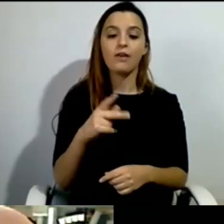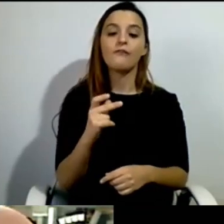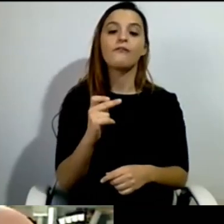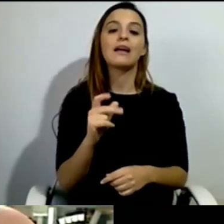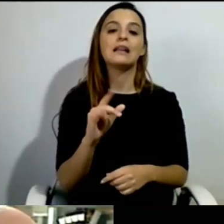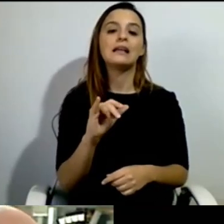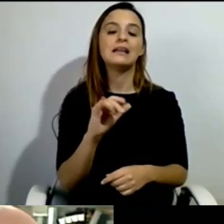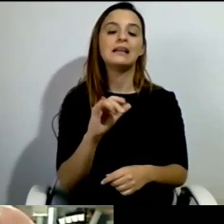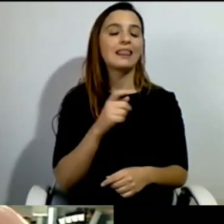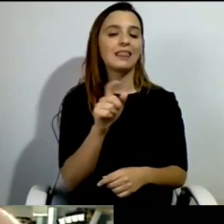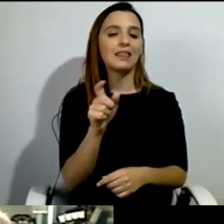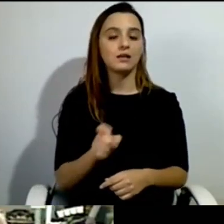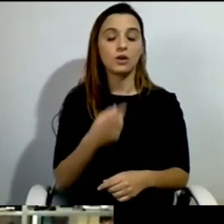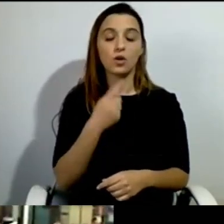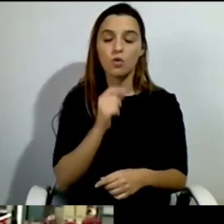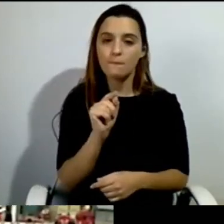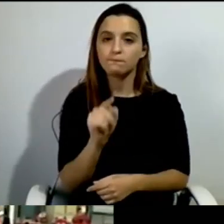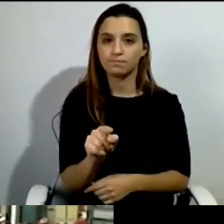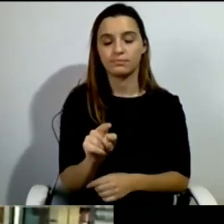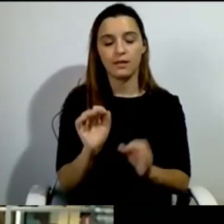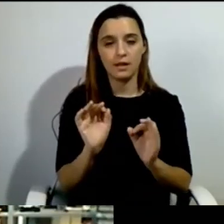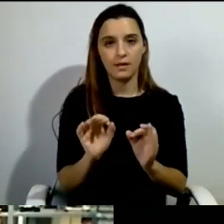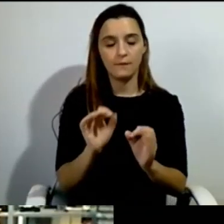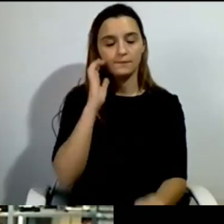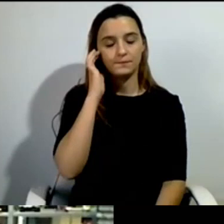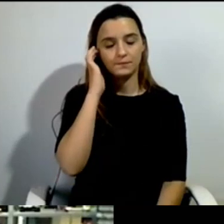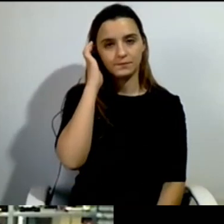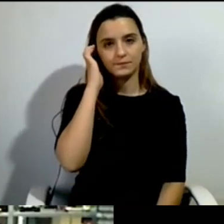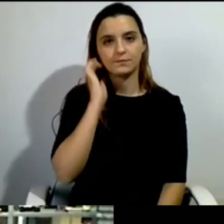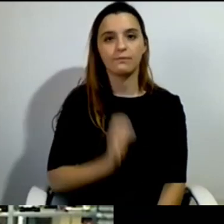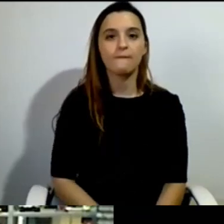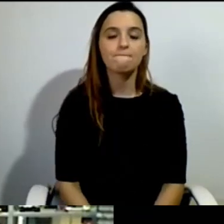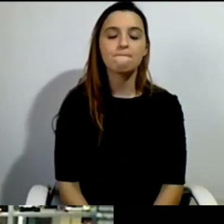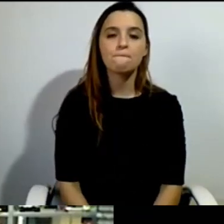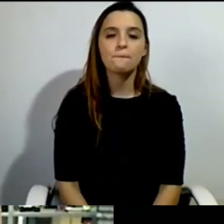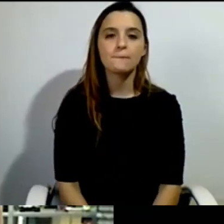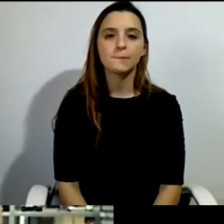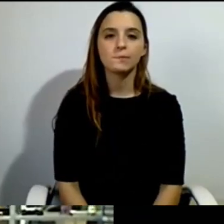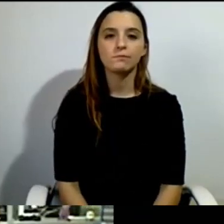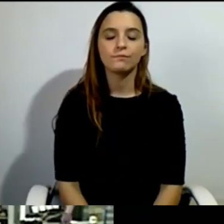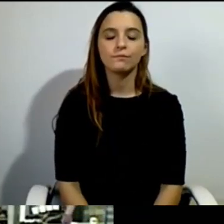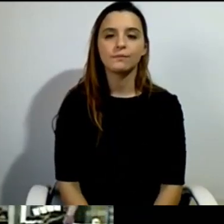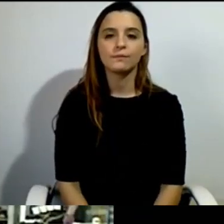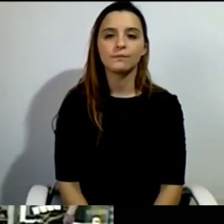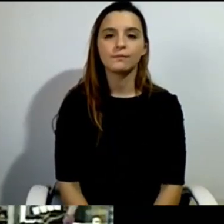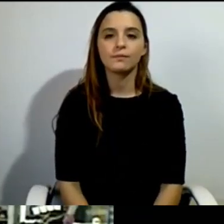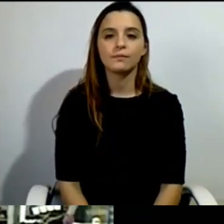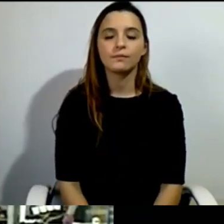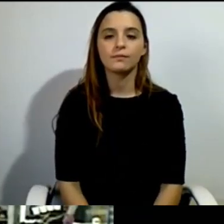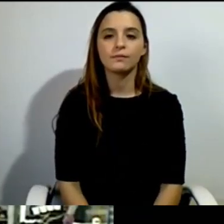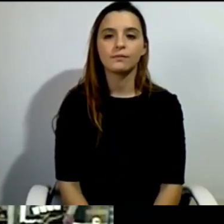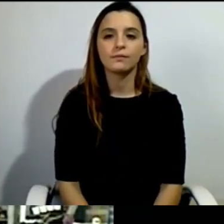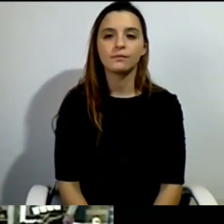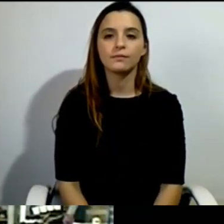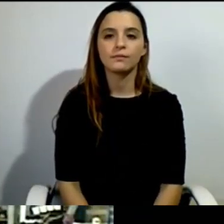in the public, this insurance is considered responsible for everything that concerns disabled people,